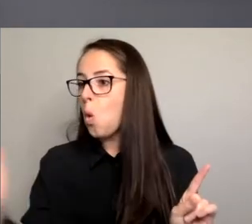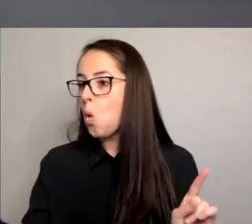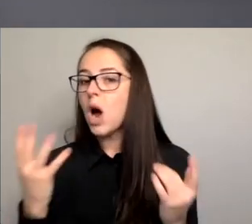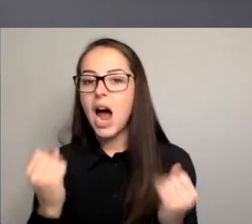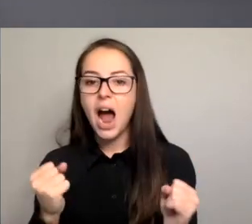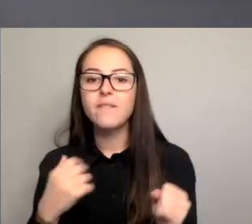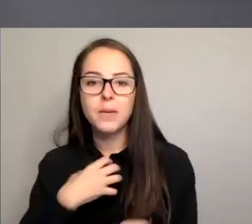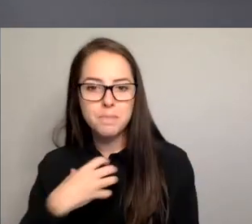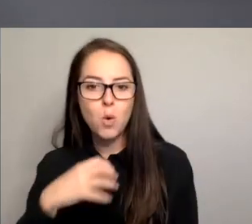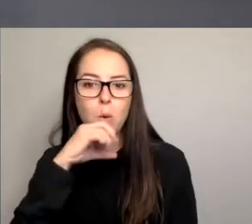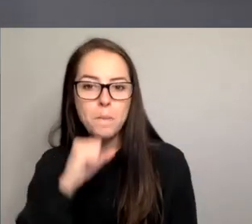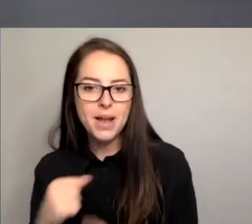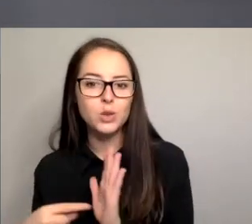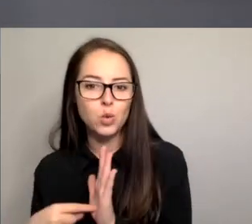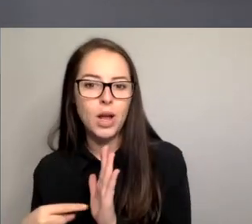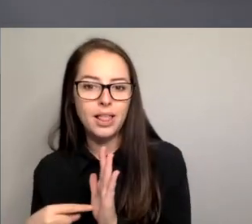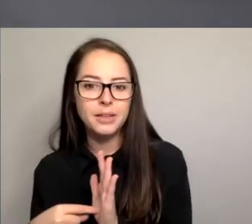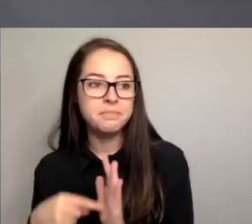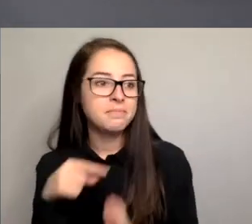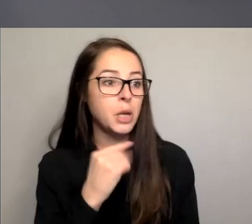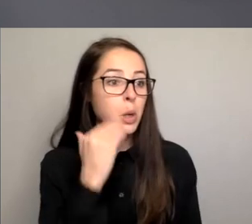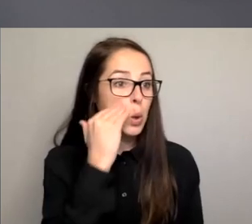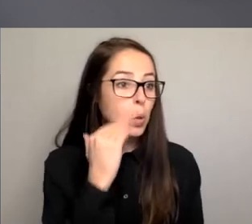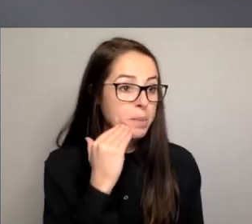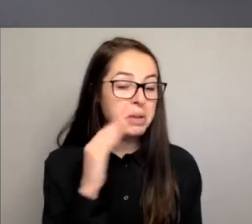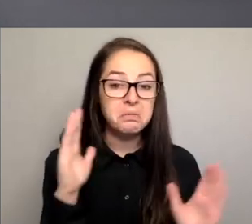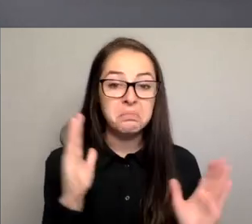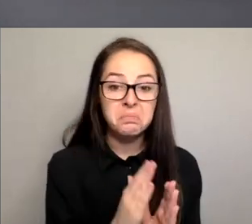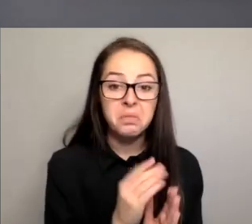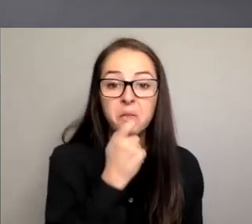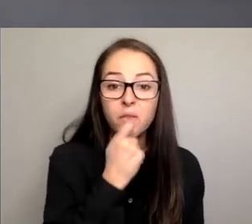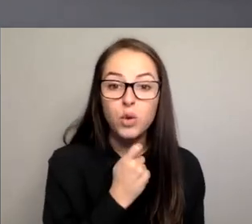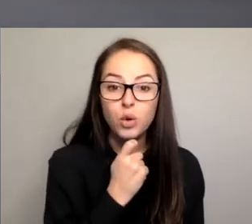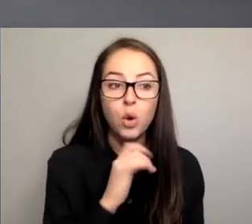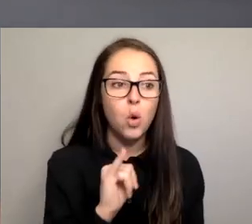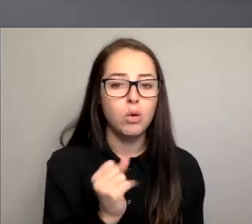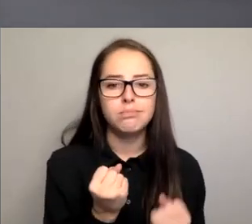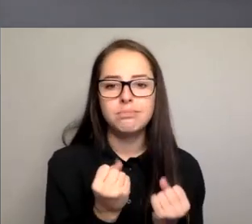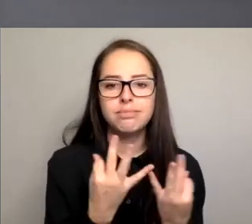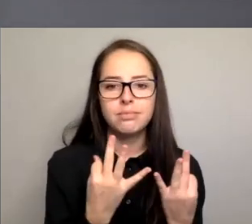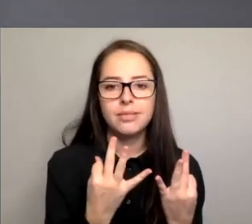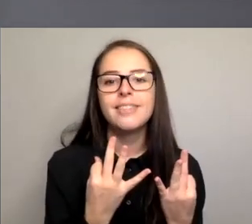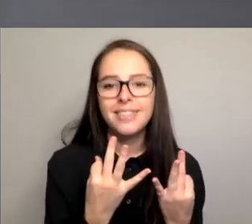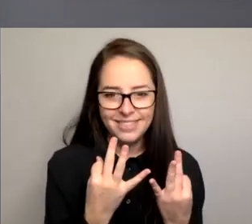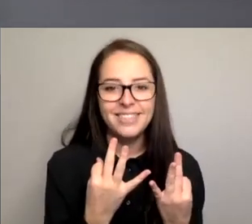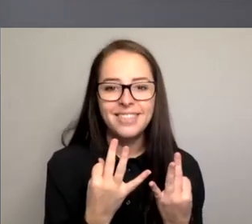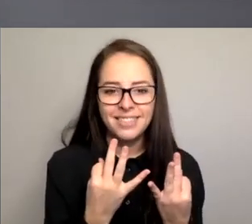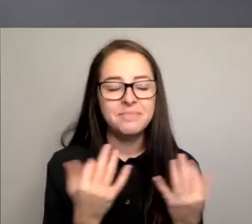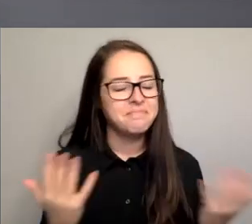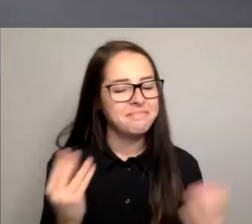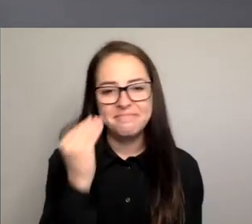or there's not even women's toilets available. We all have them. So there is absolutely